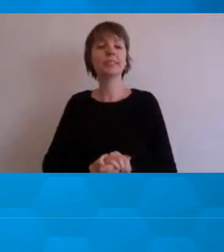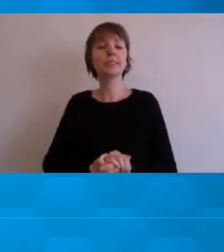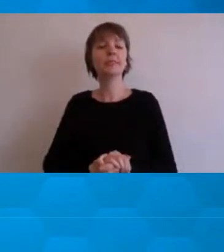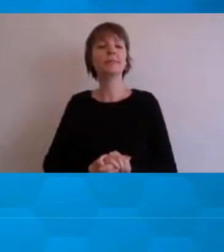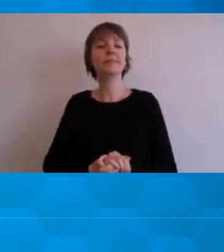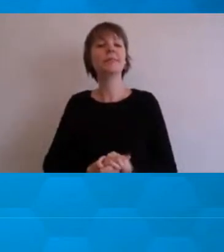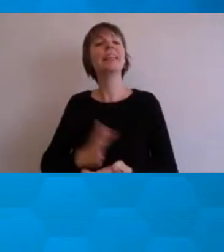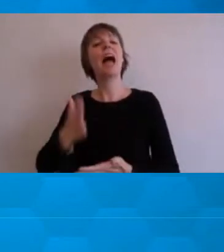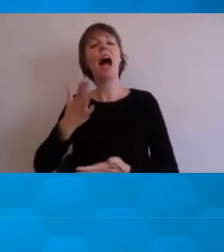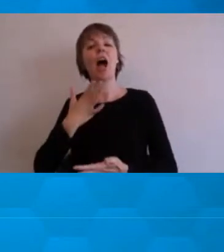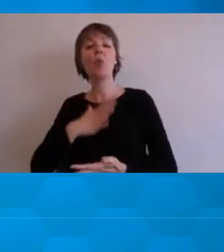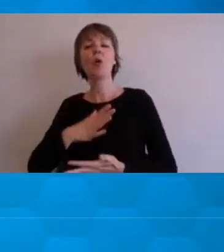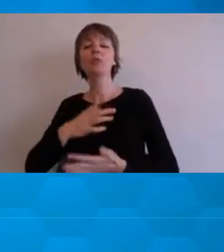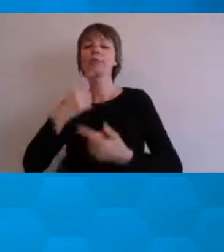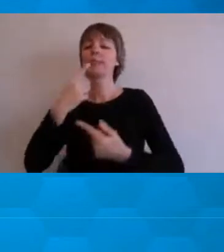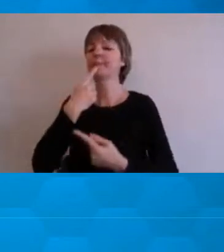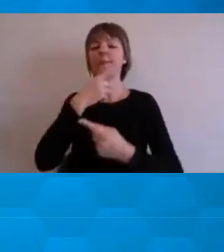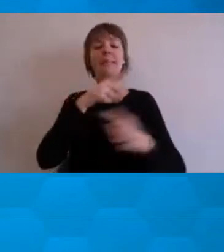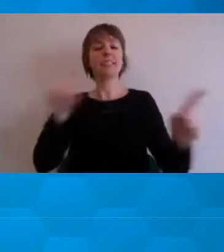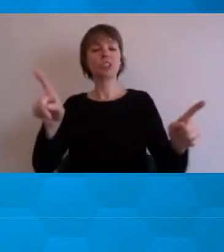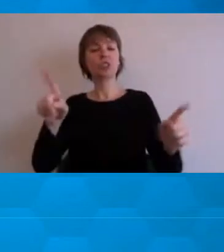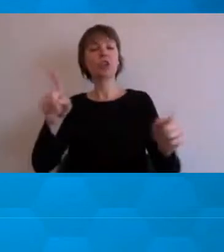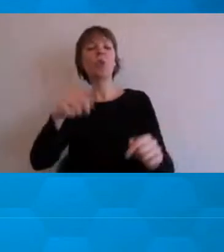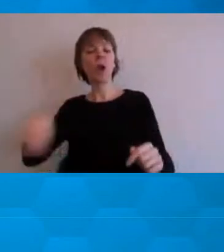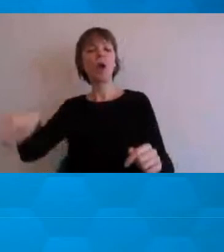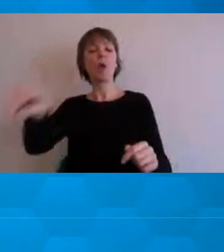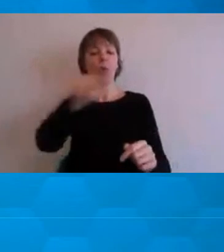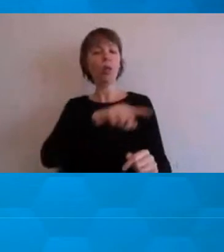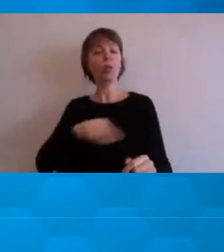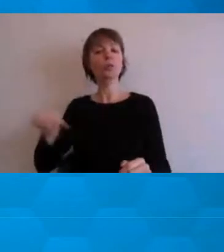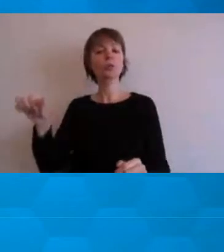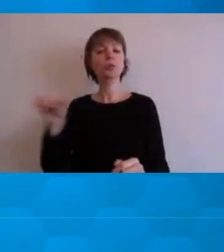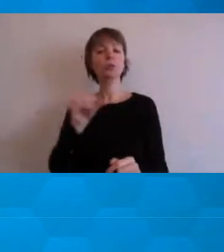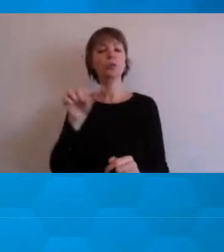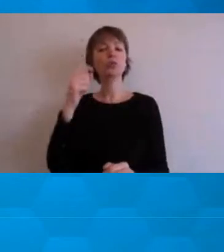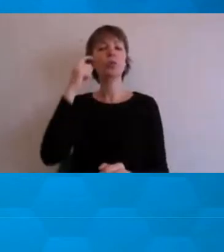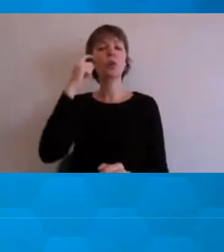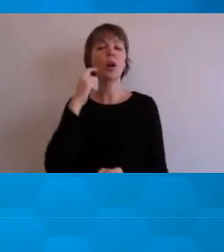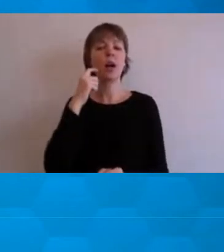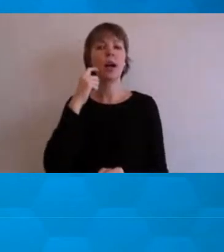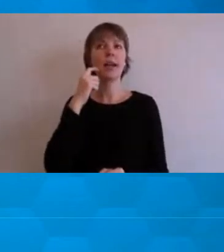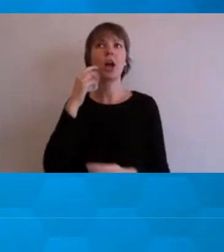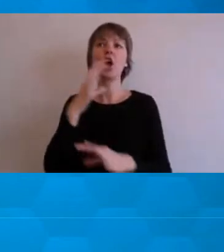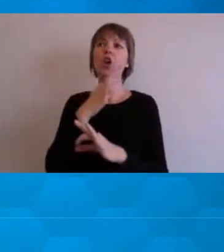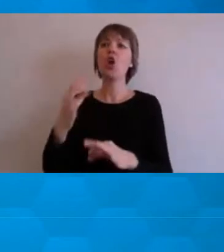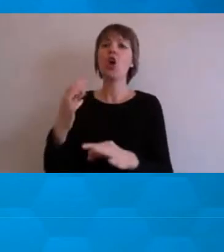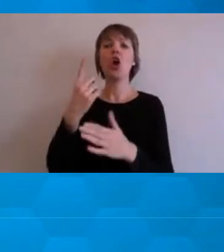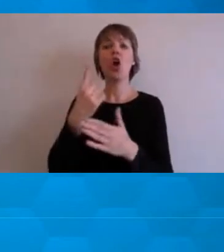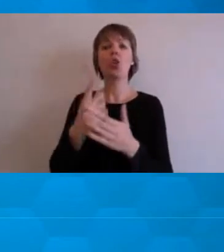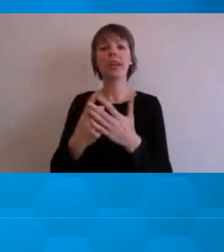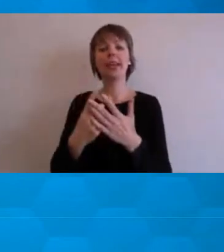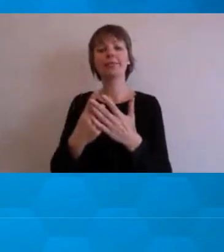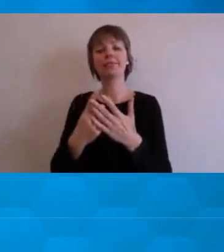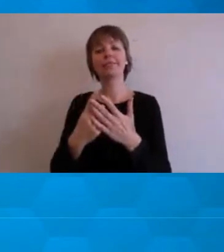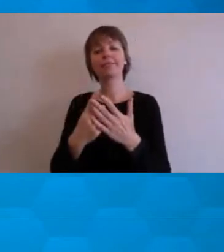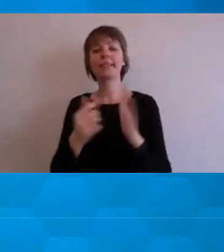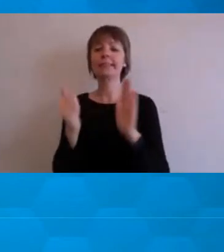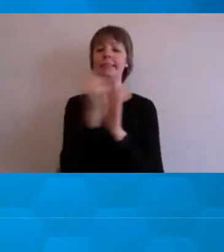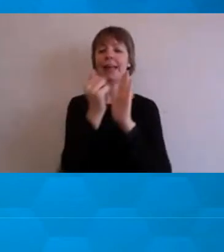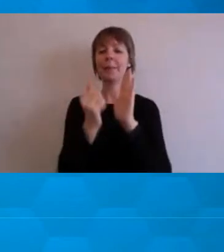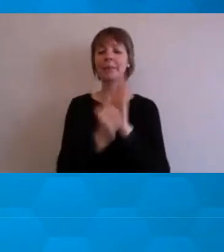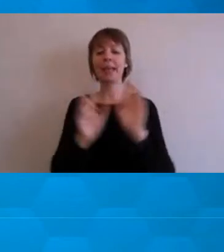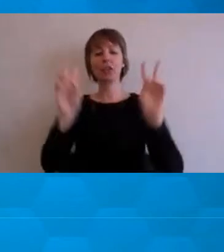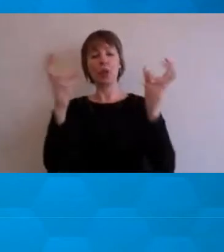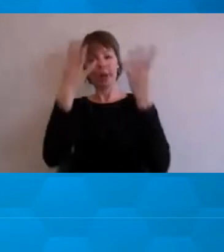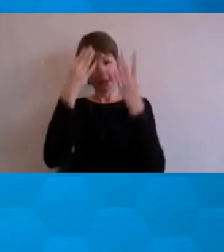I think we should try to – it's not just educating on a subject, but we have just this